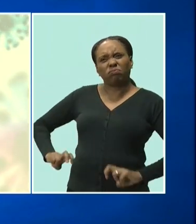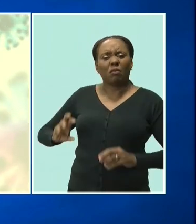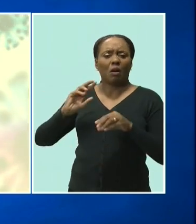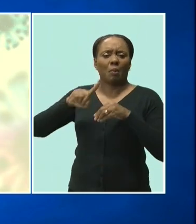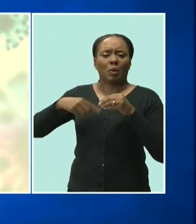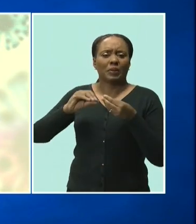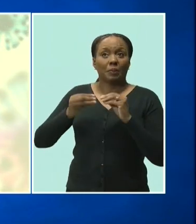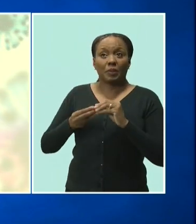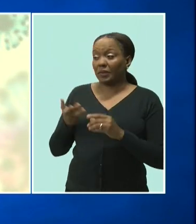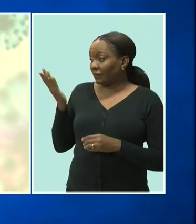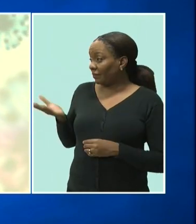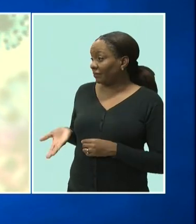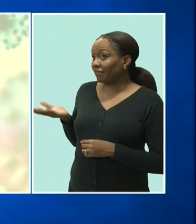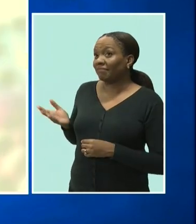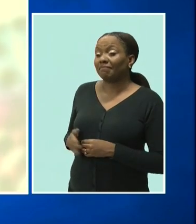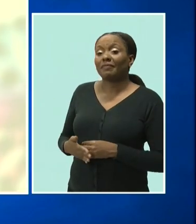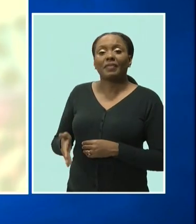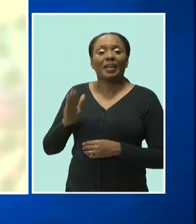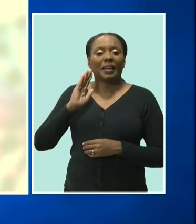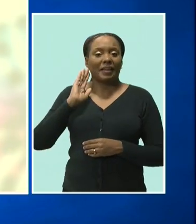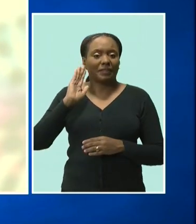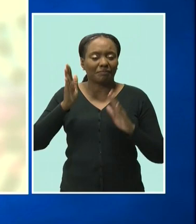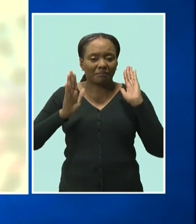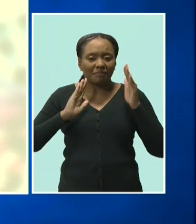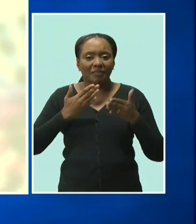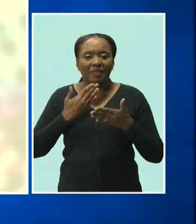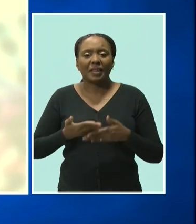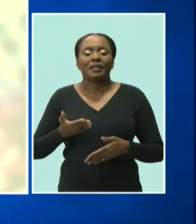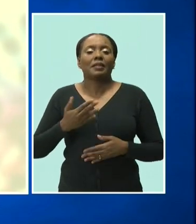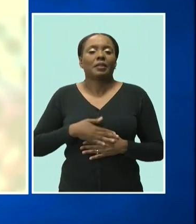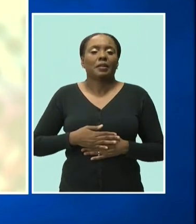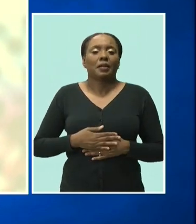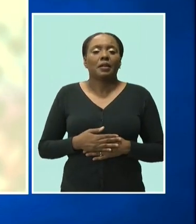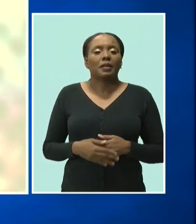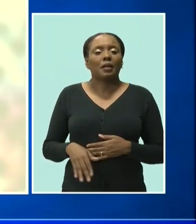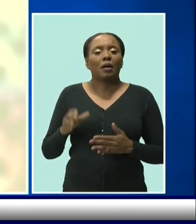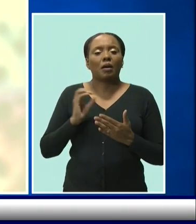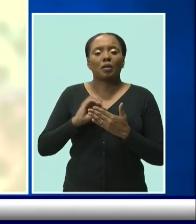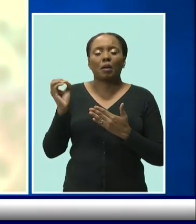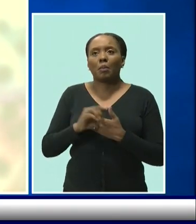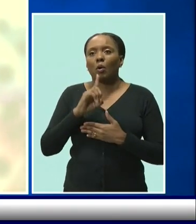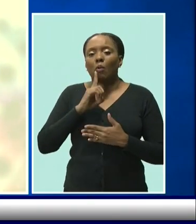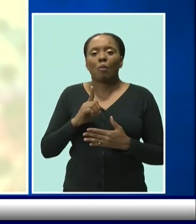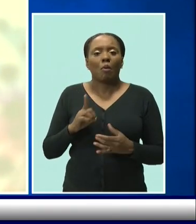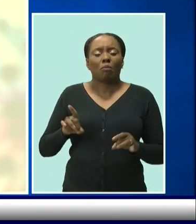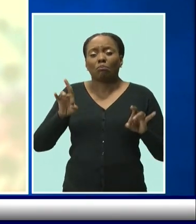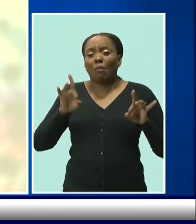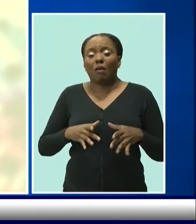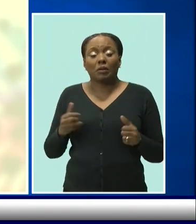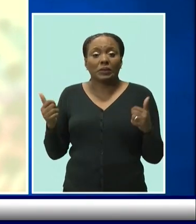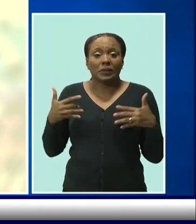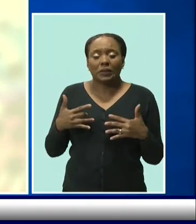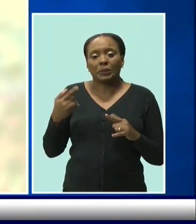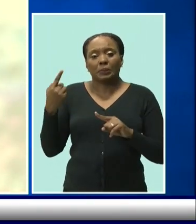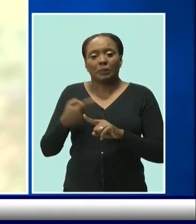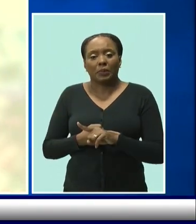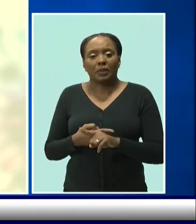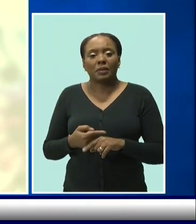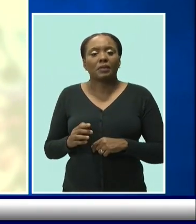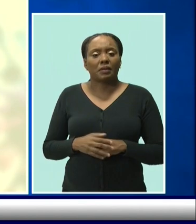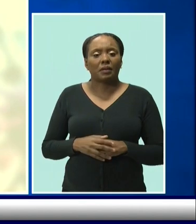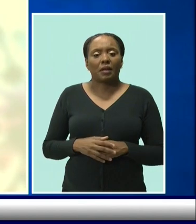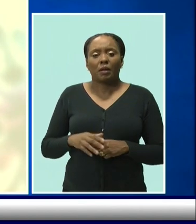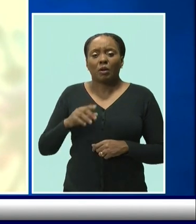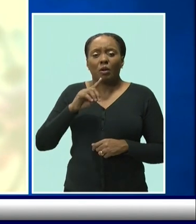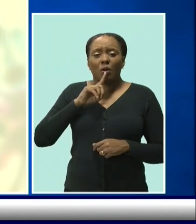numbers. Shane? Thanks, Lisa. Well, no two ways about it. October truly was a scary month and the most devastating for Barbados